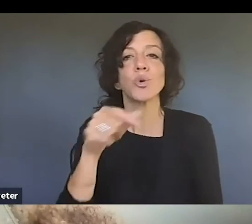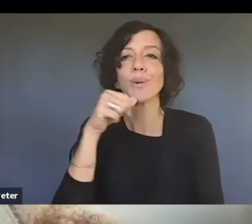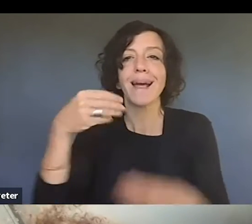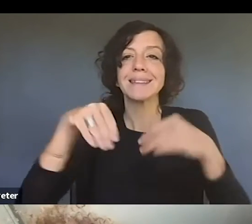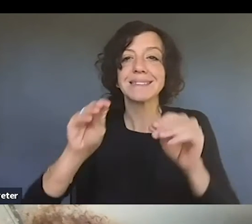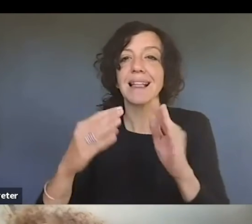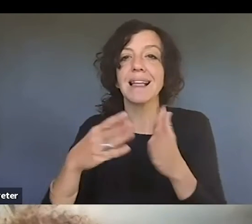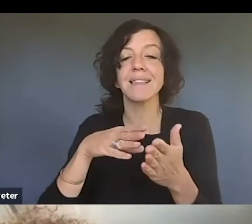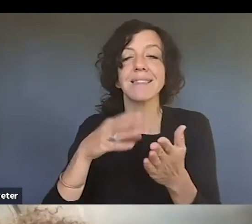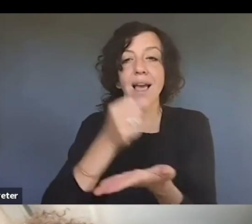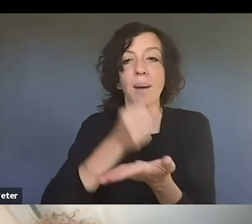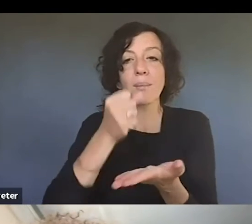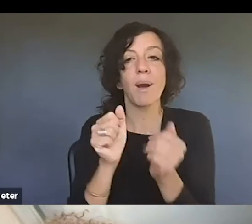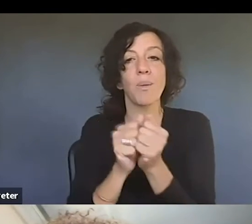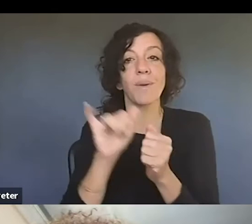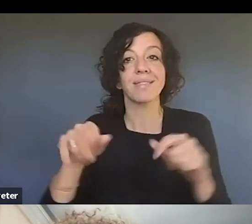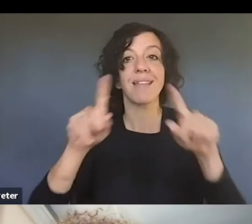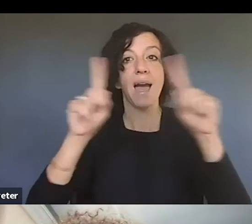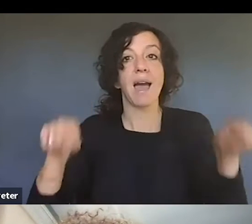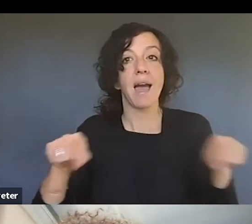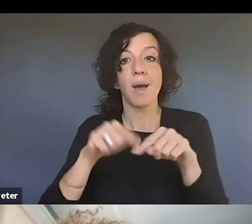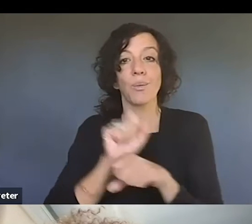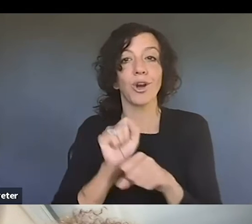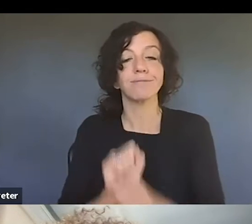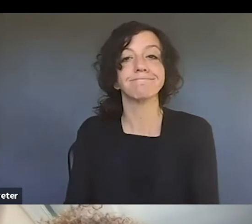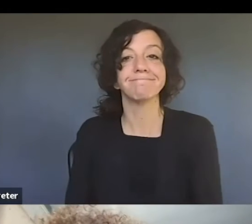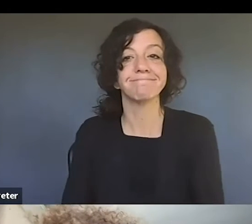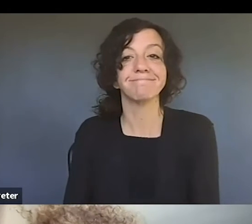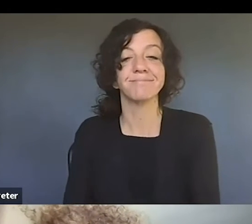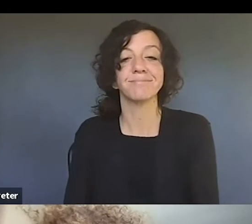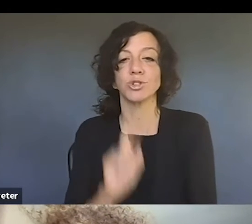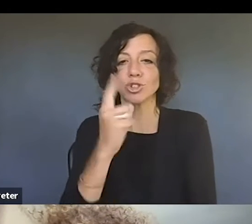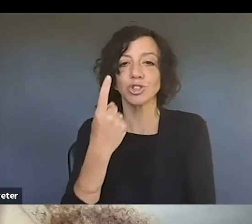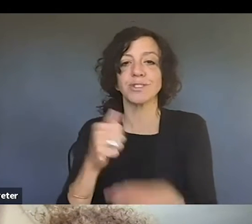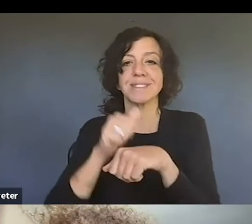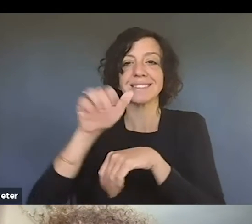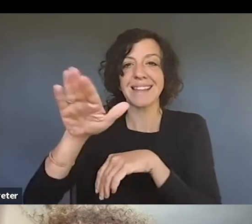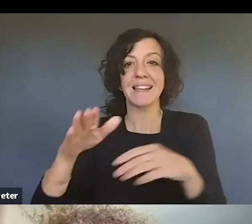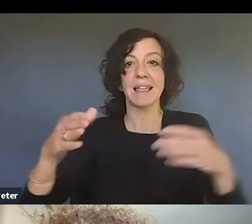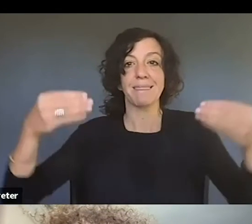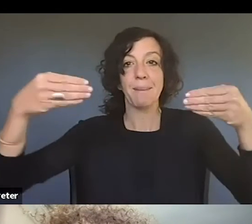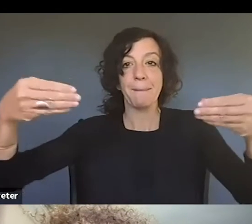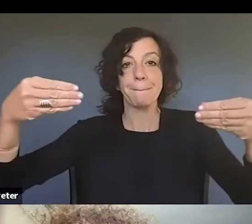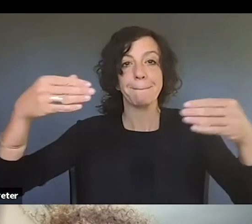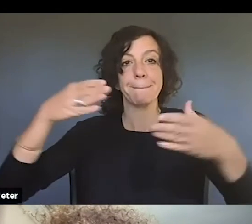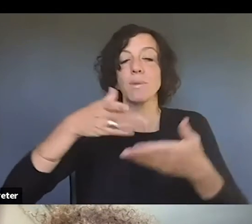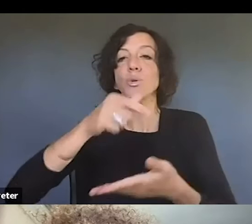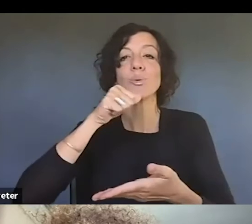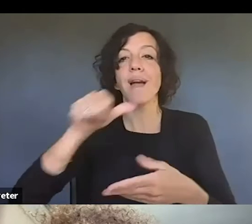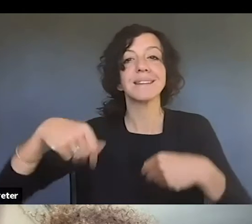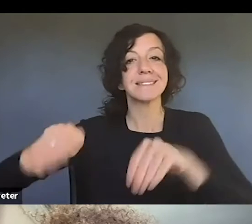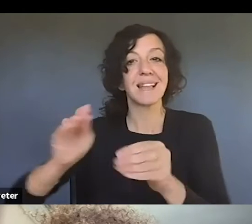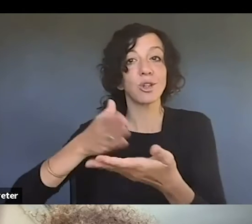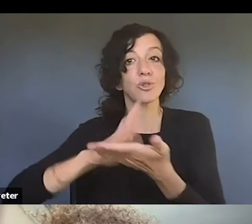work. You are selling the work itself. You're not transferring the rights to make copies